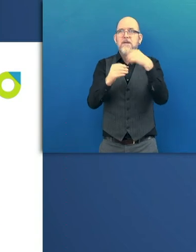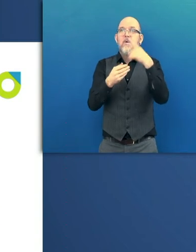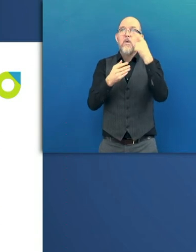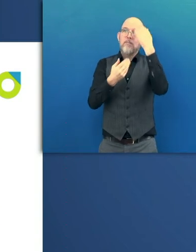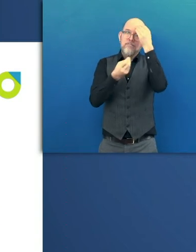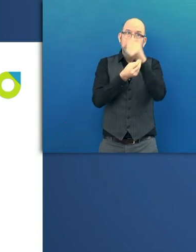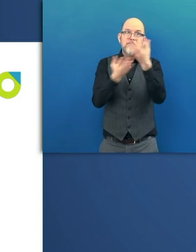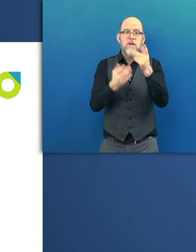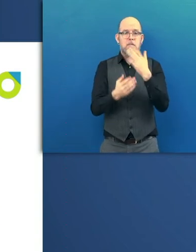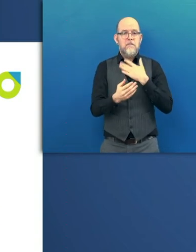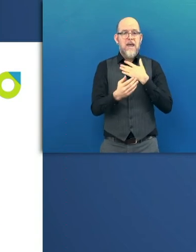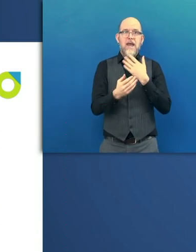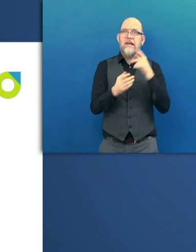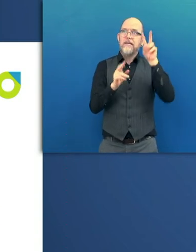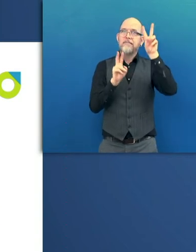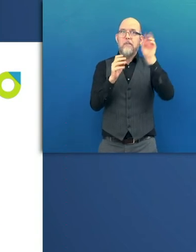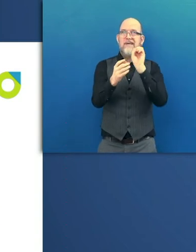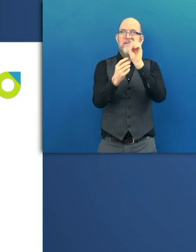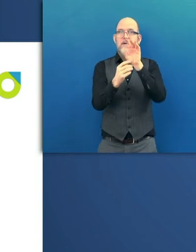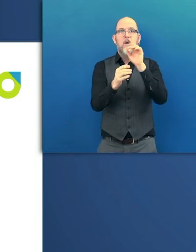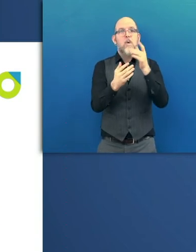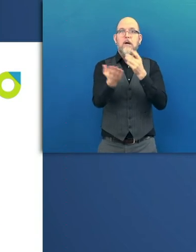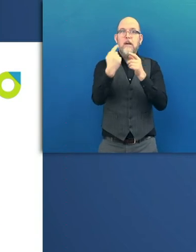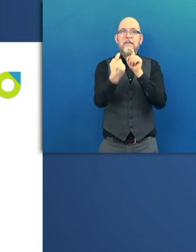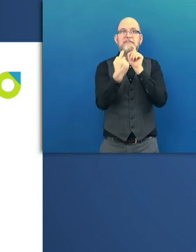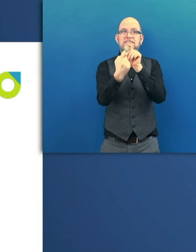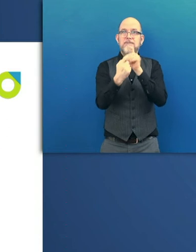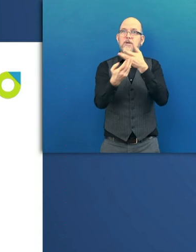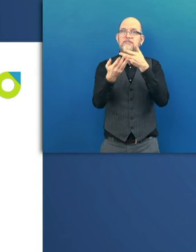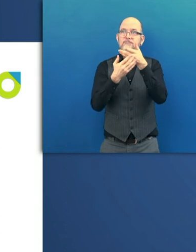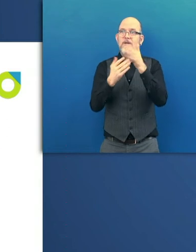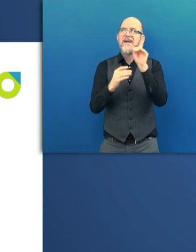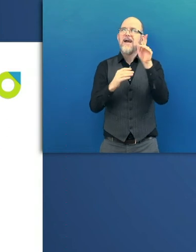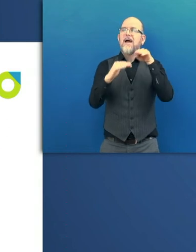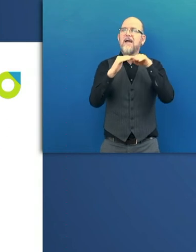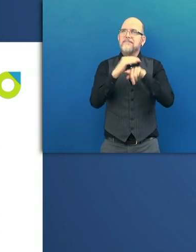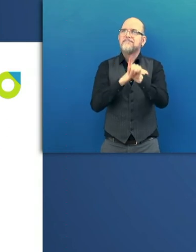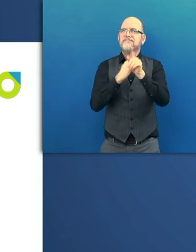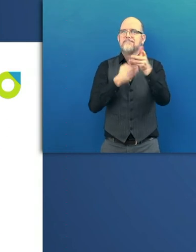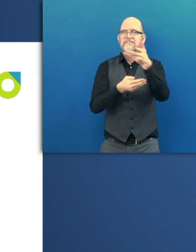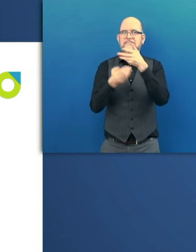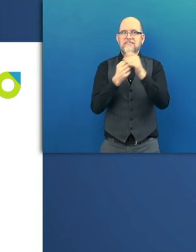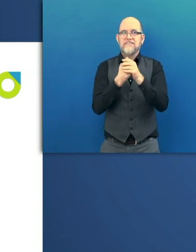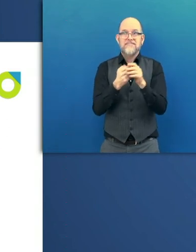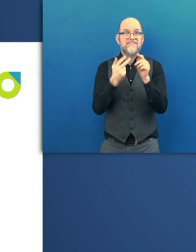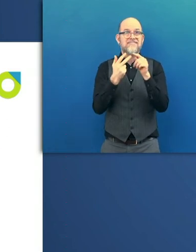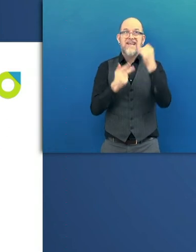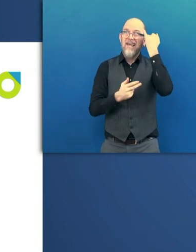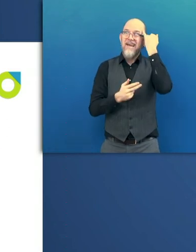discussions, and have different options for logins. The third is its ideation capabilities.